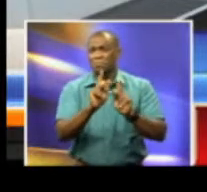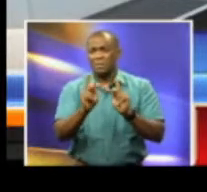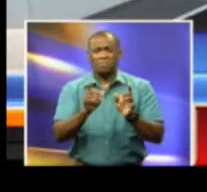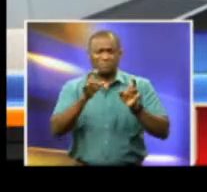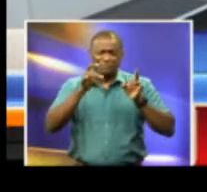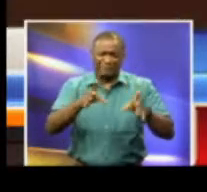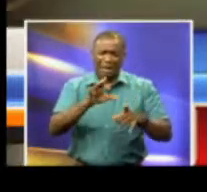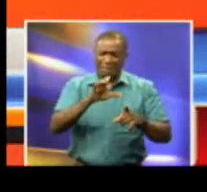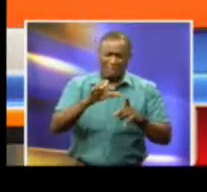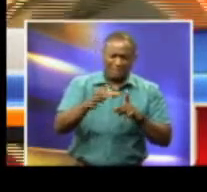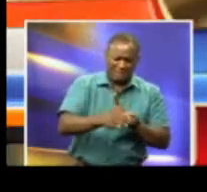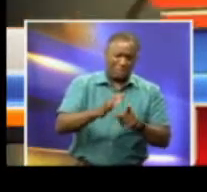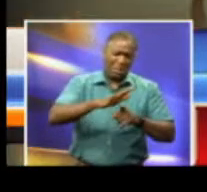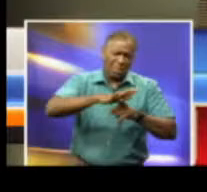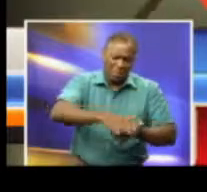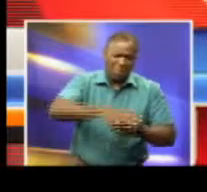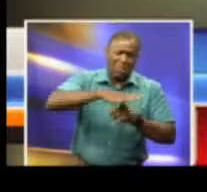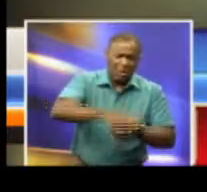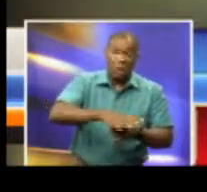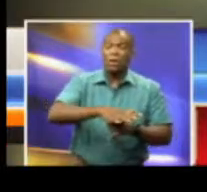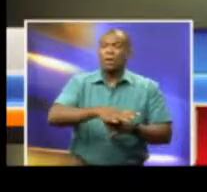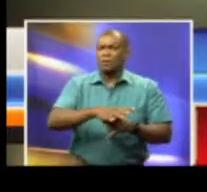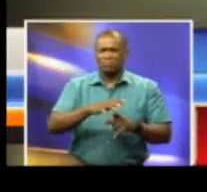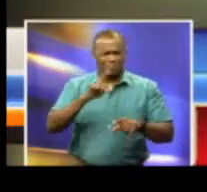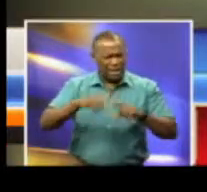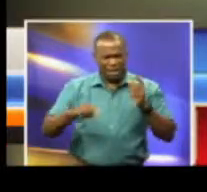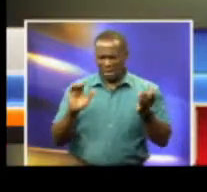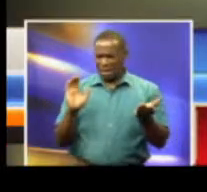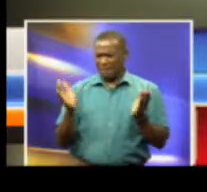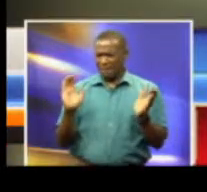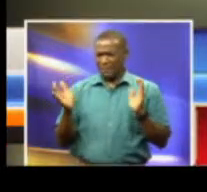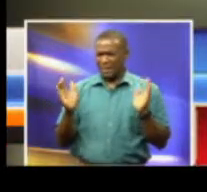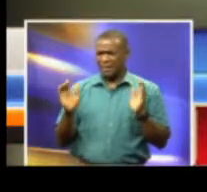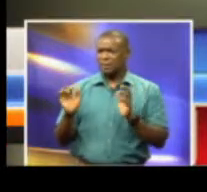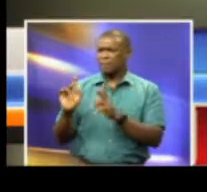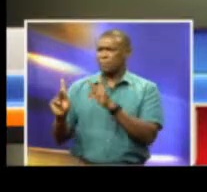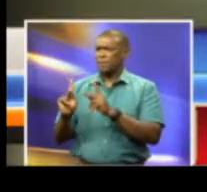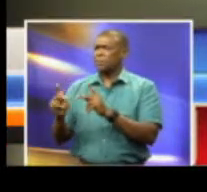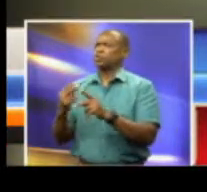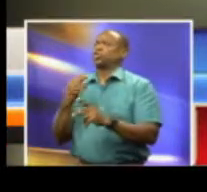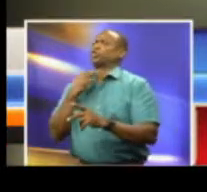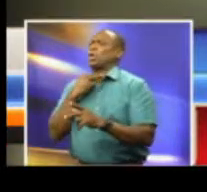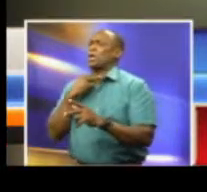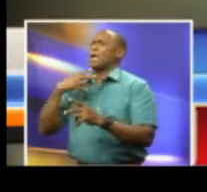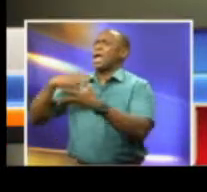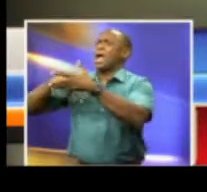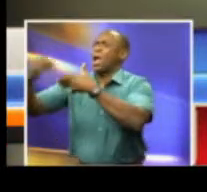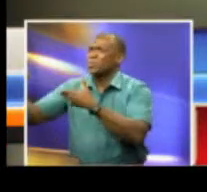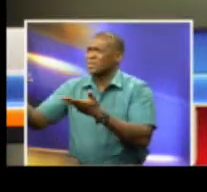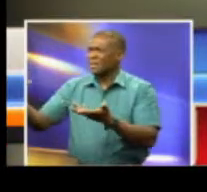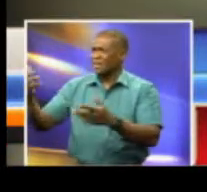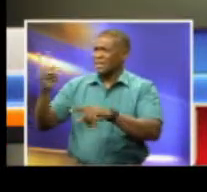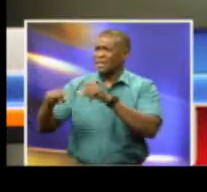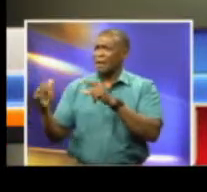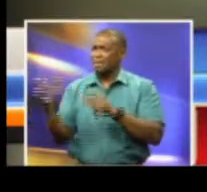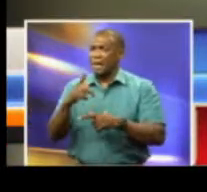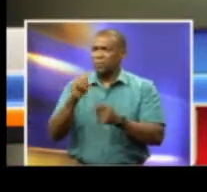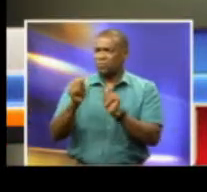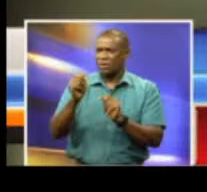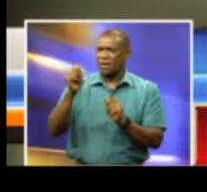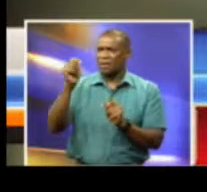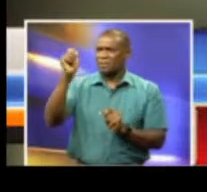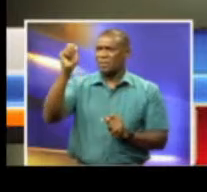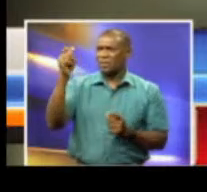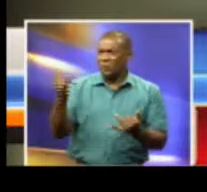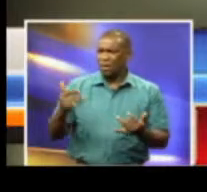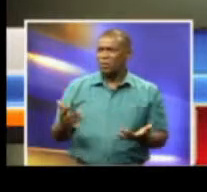situations. Savory is one of the biggest travesties that has happened to civilized people in